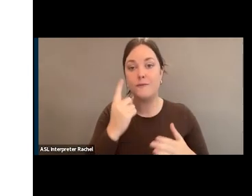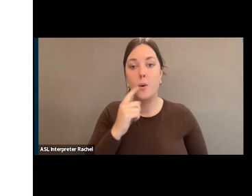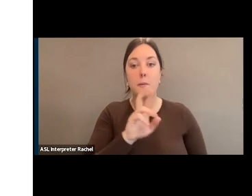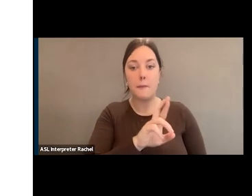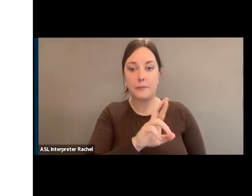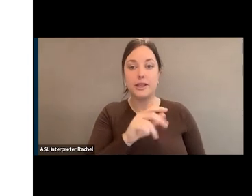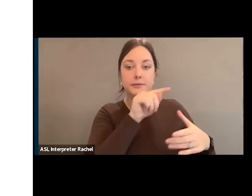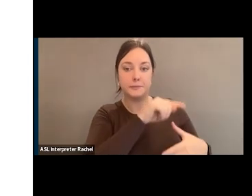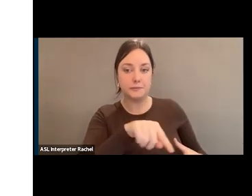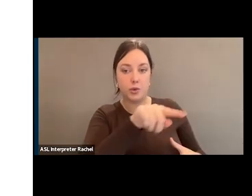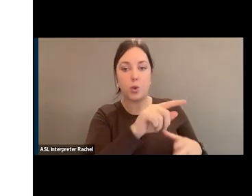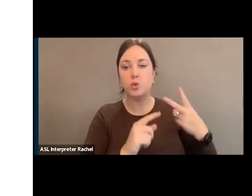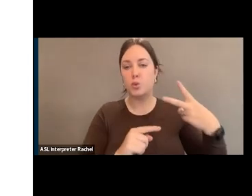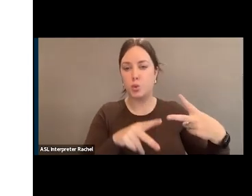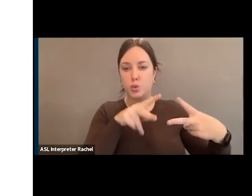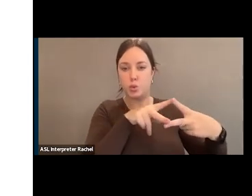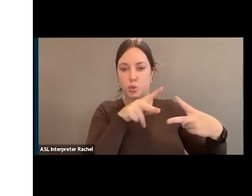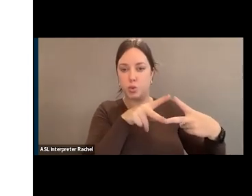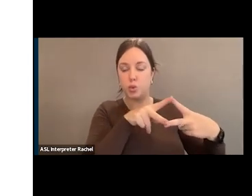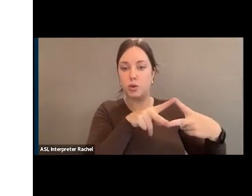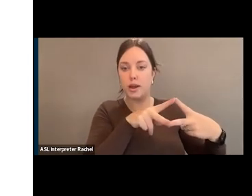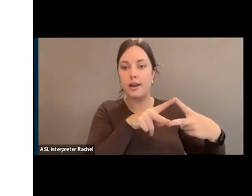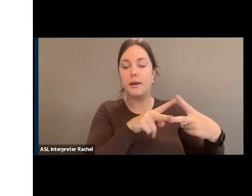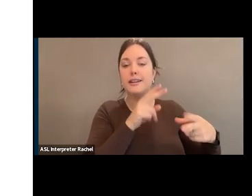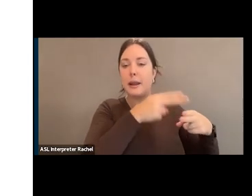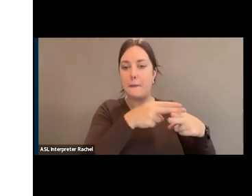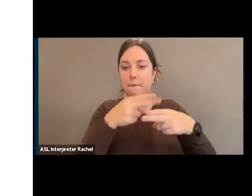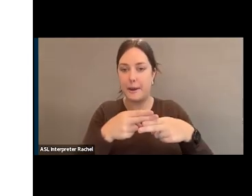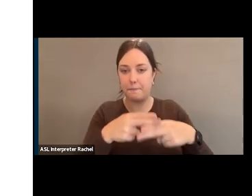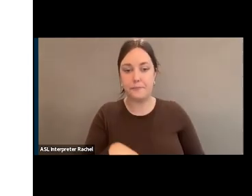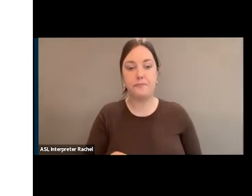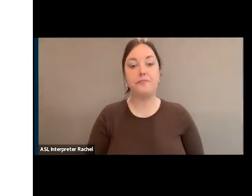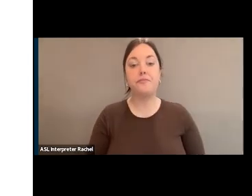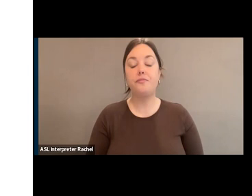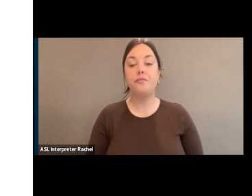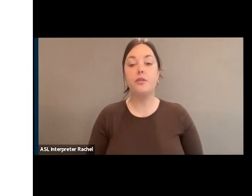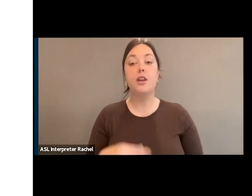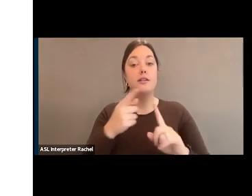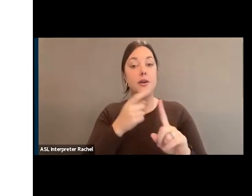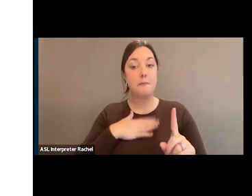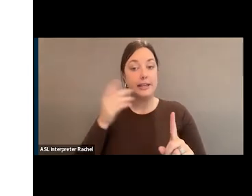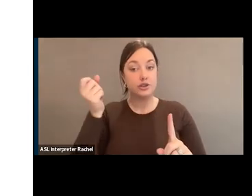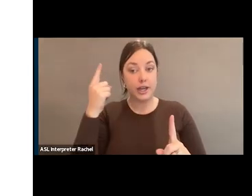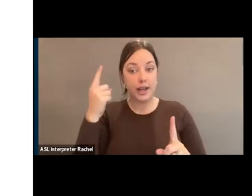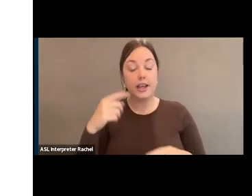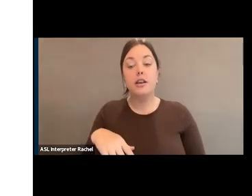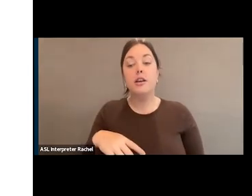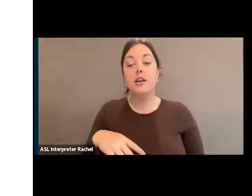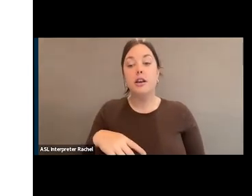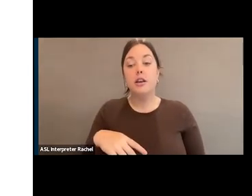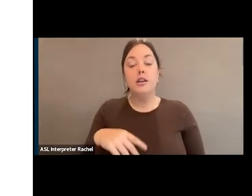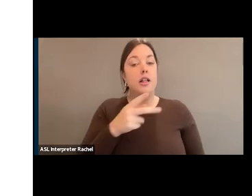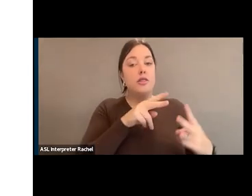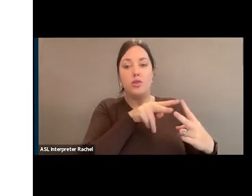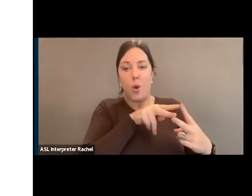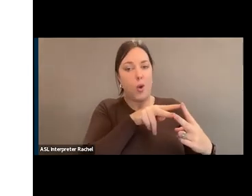as well. But those are the two big names that you need to know. What I can share about this is that neither of them have